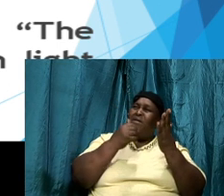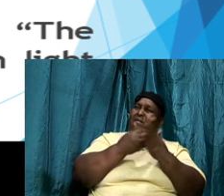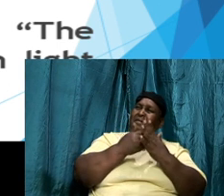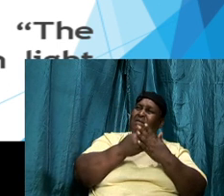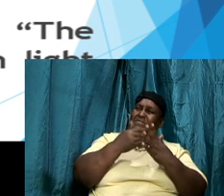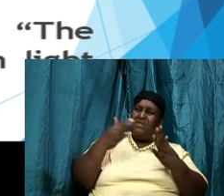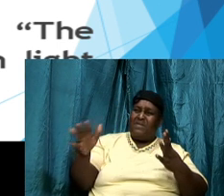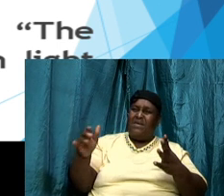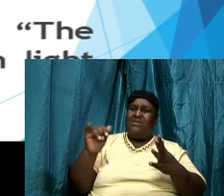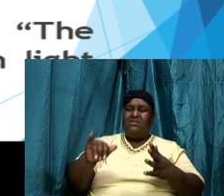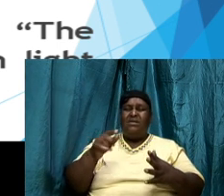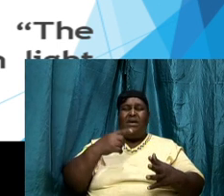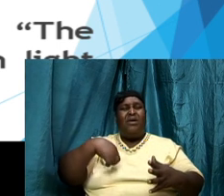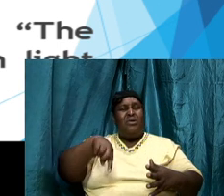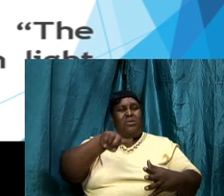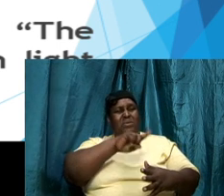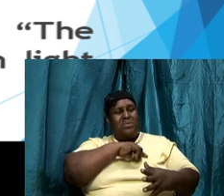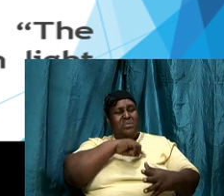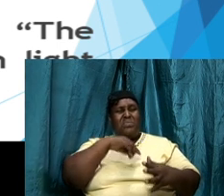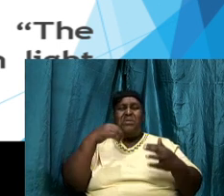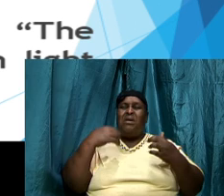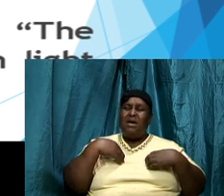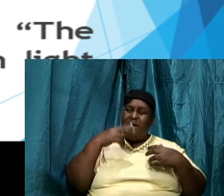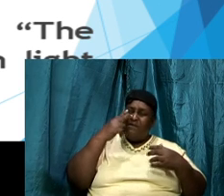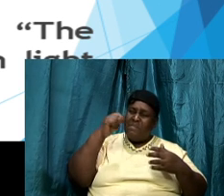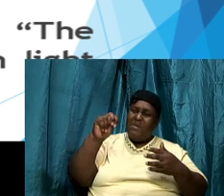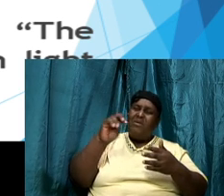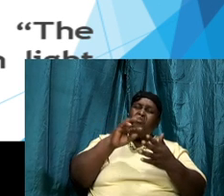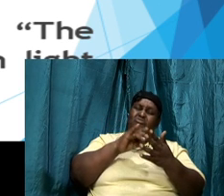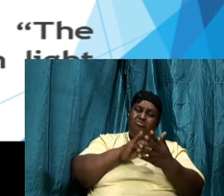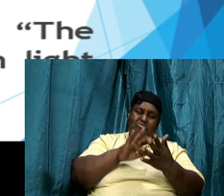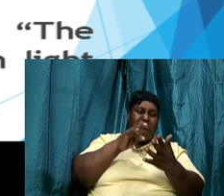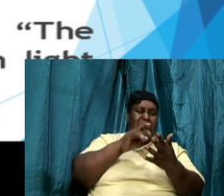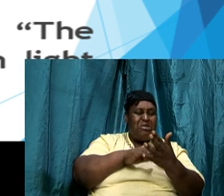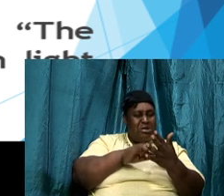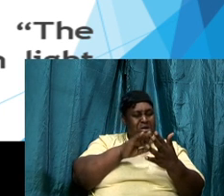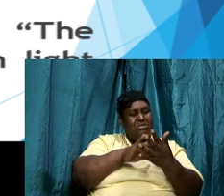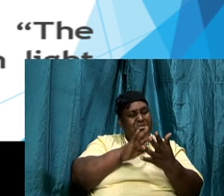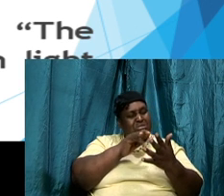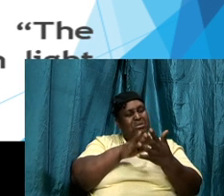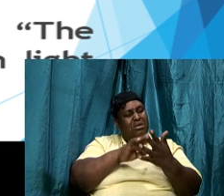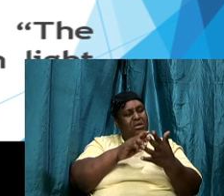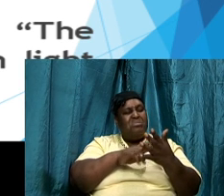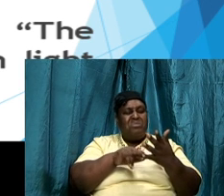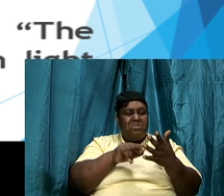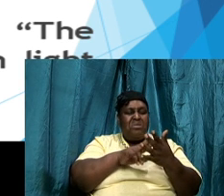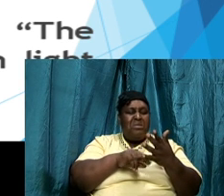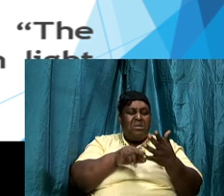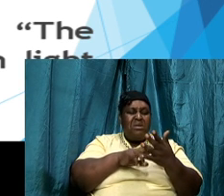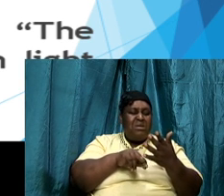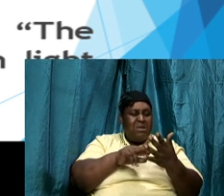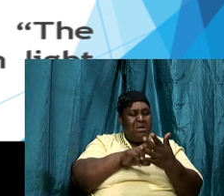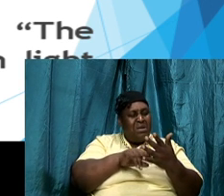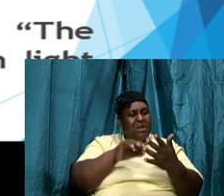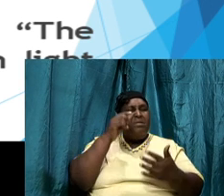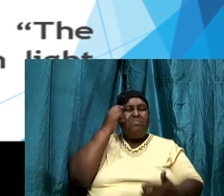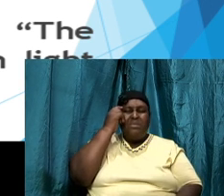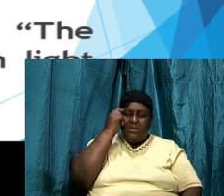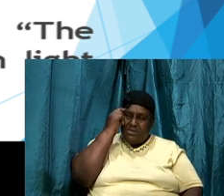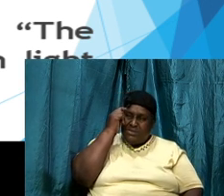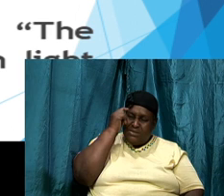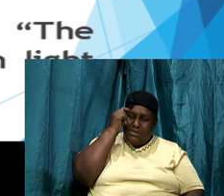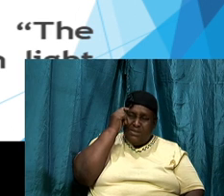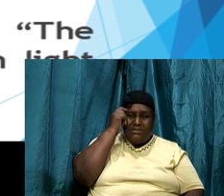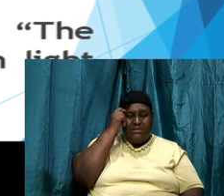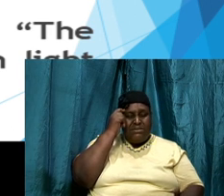we have been reading and studying and getting into and it is important that we understand